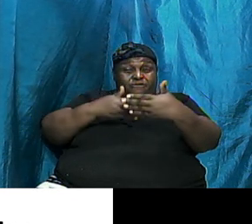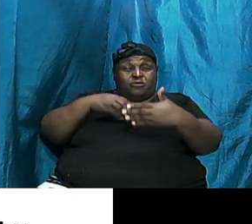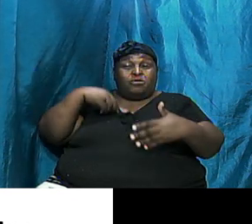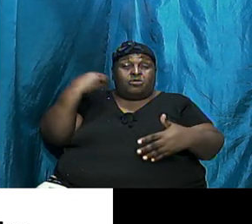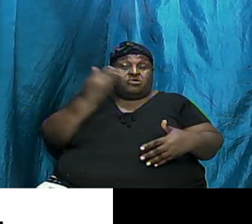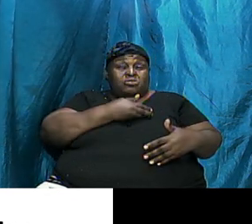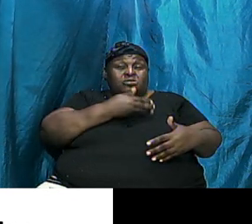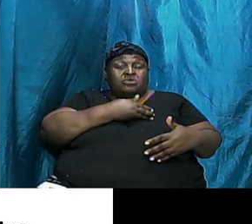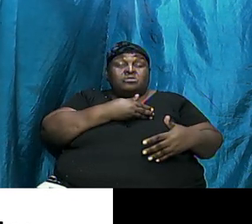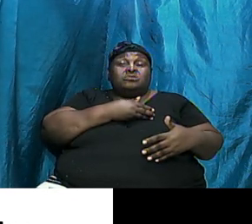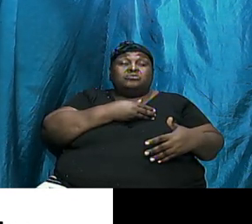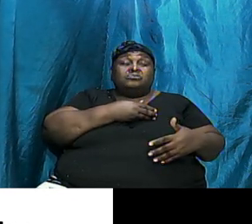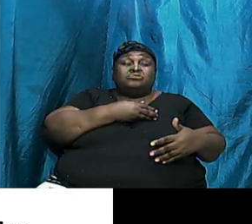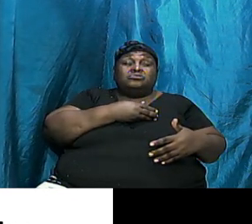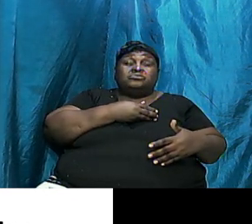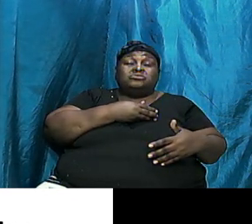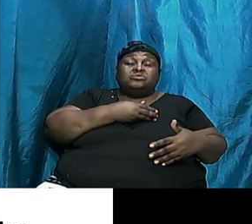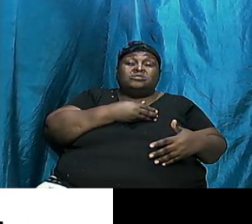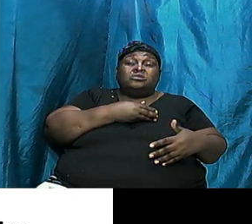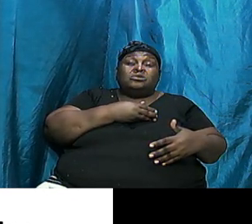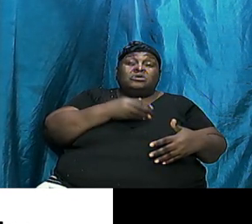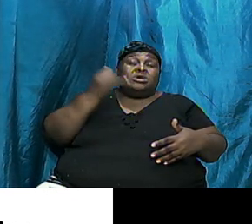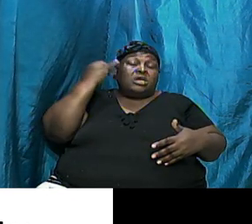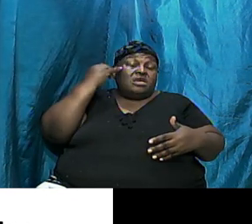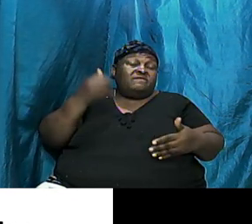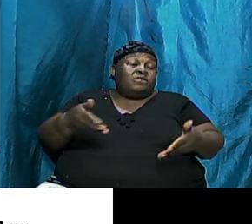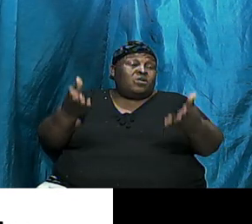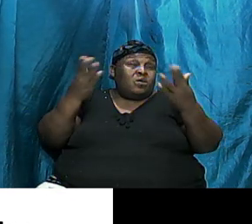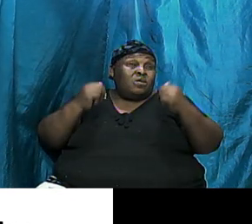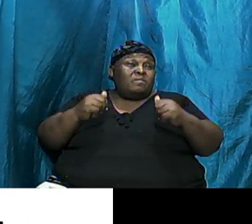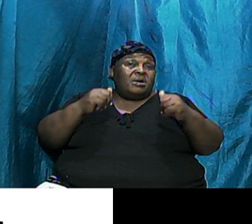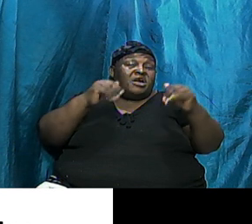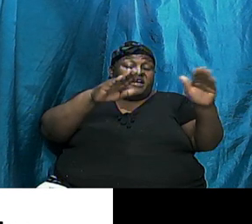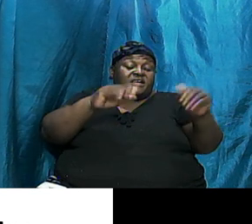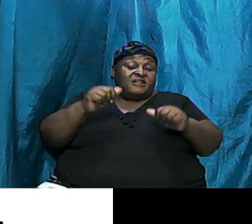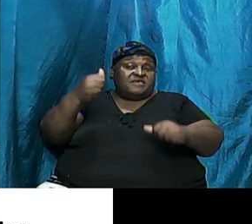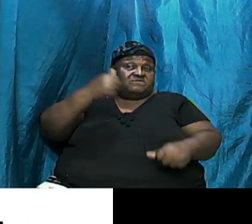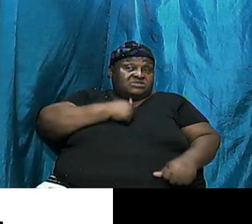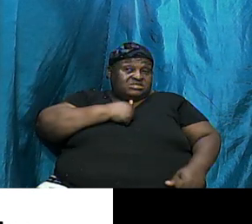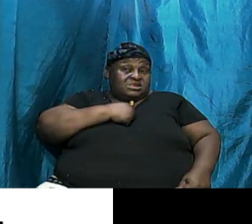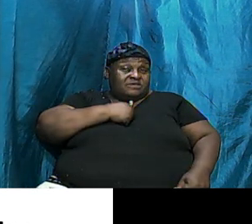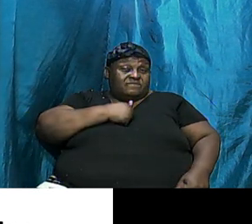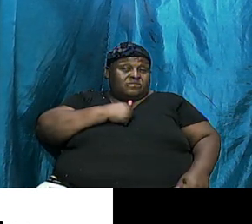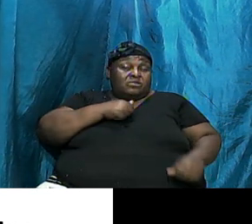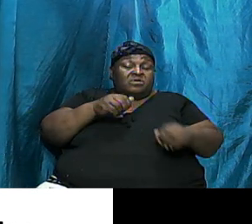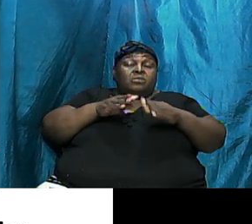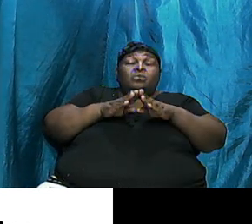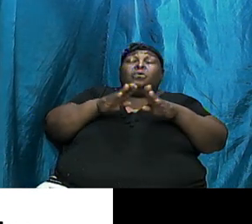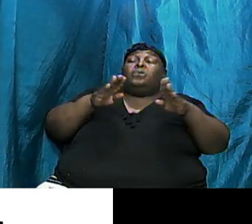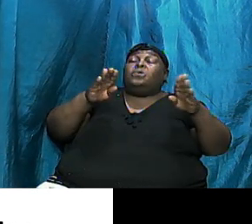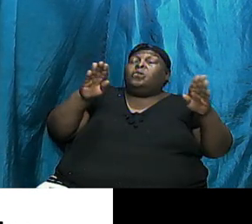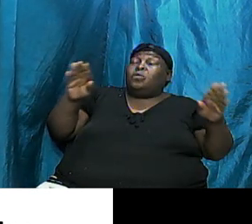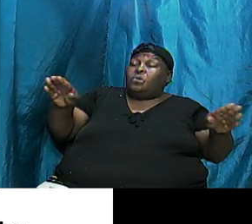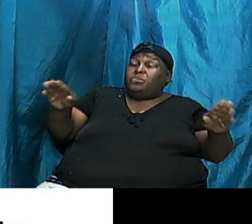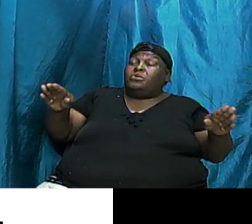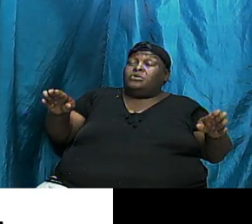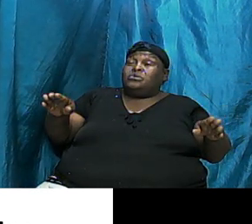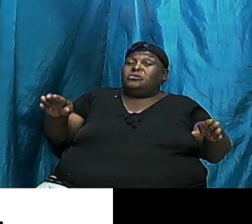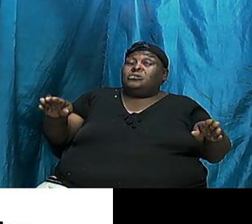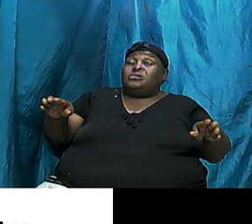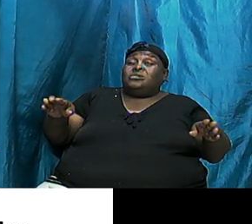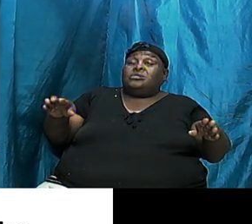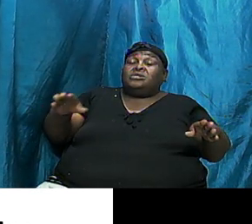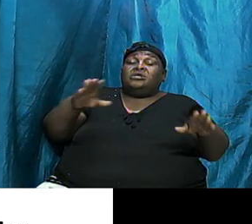dare to just go through and leave ourselves open, leave